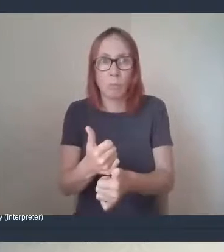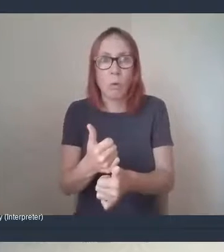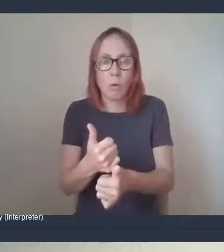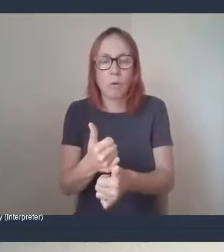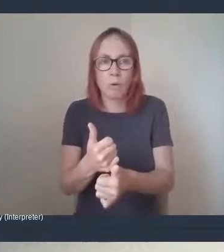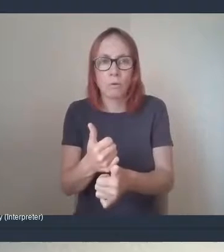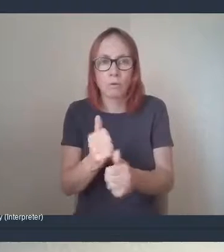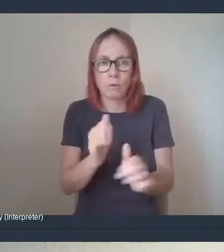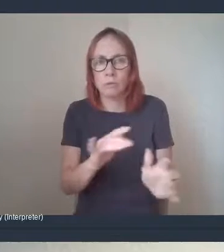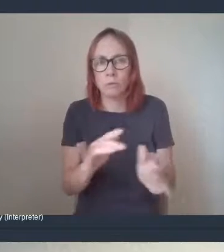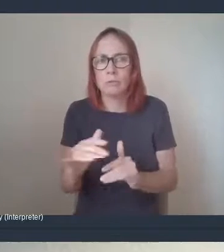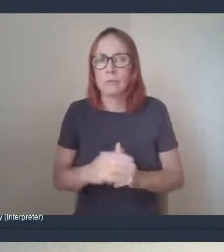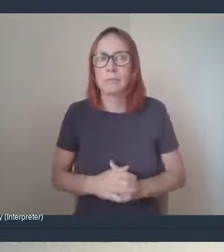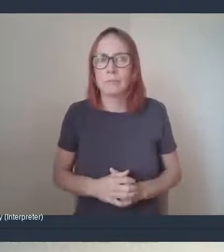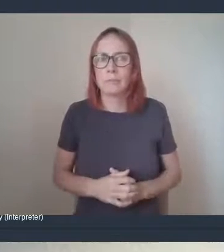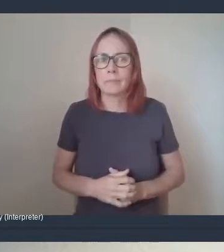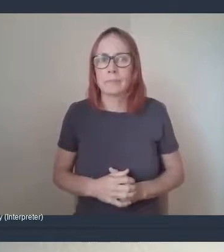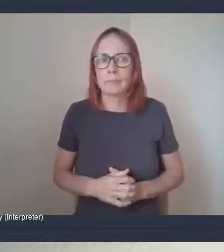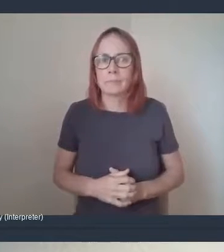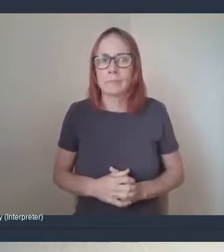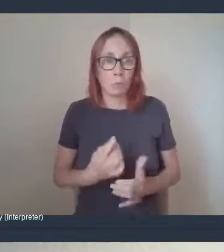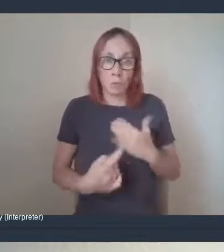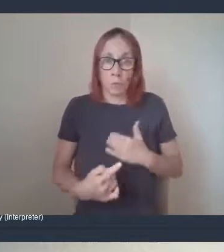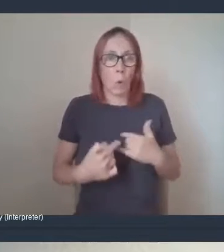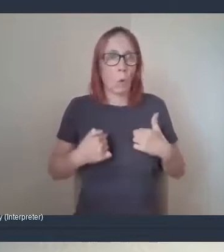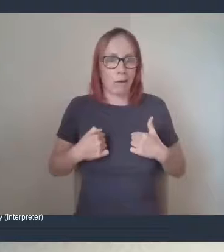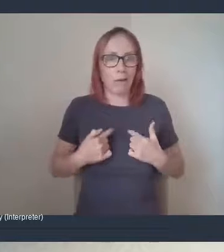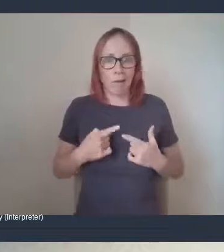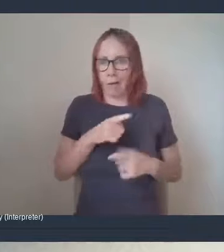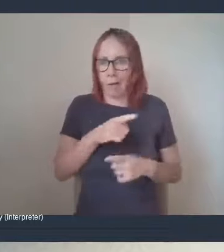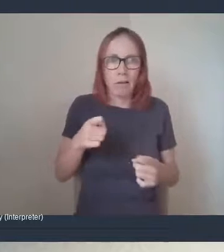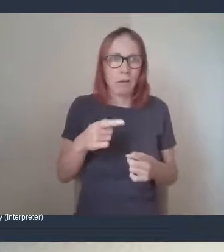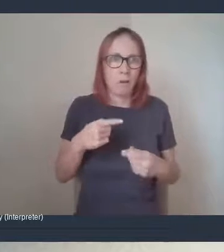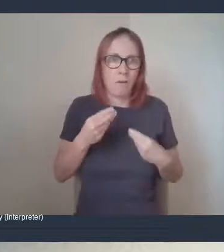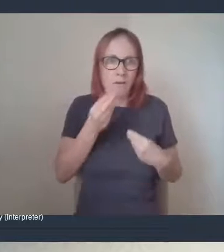like help them even more than what we can providing them some food.